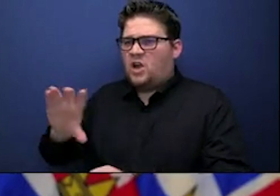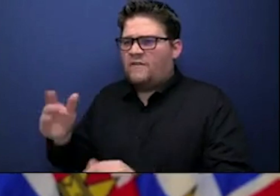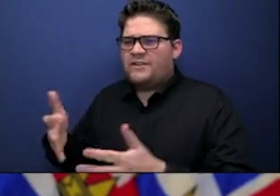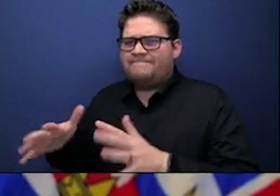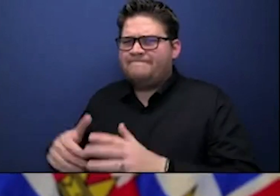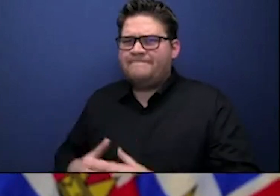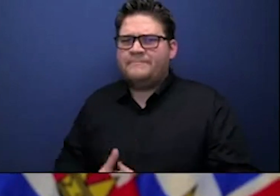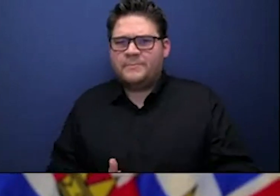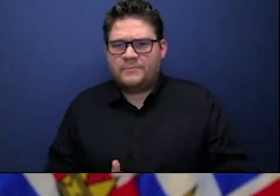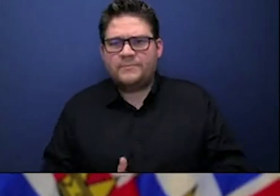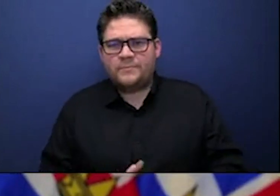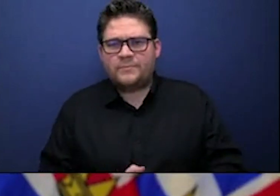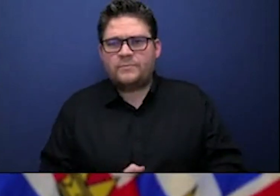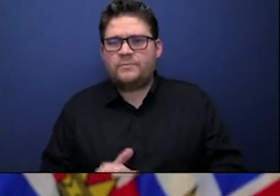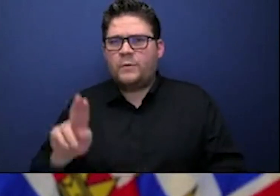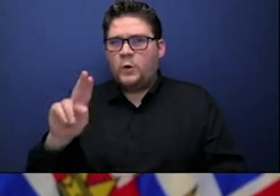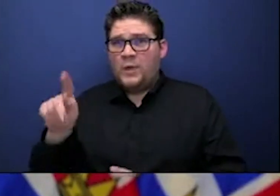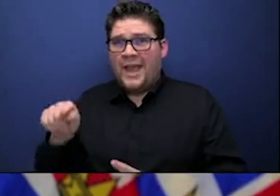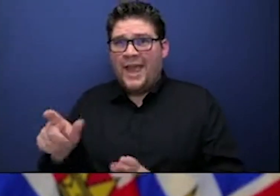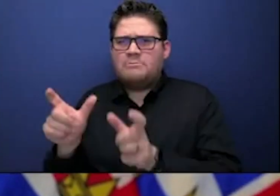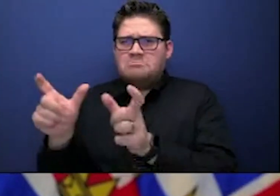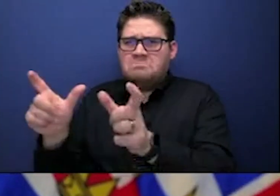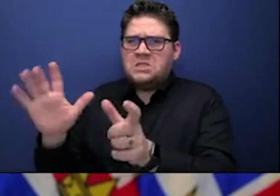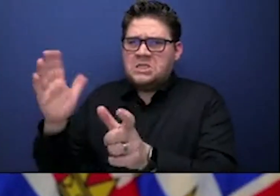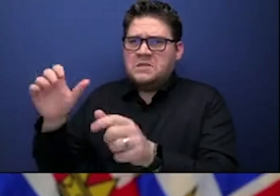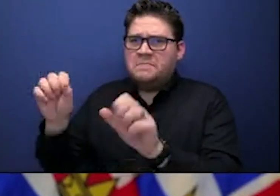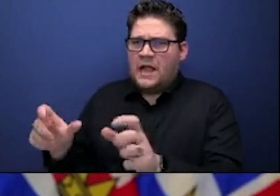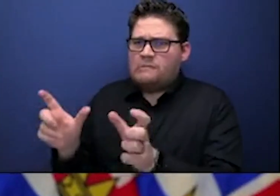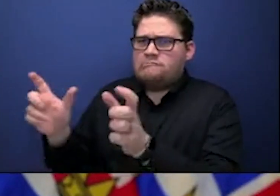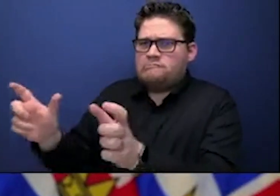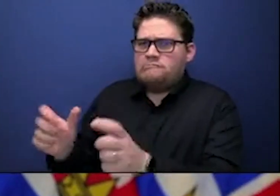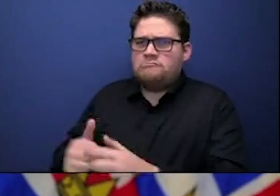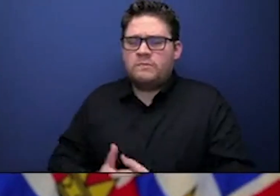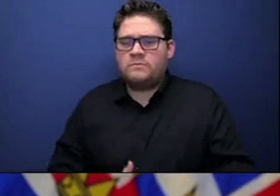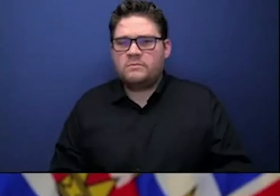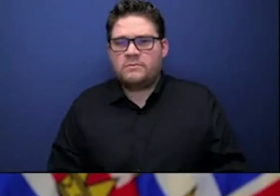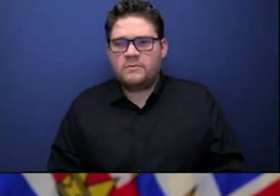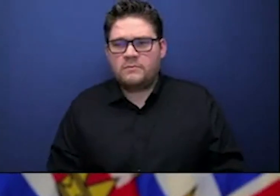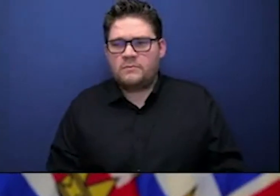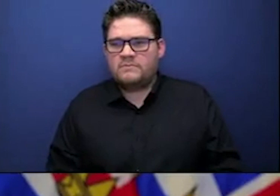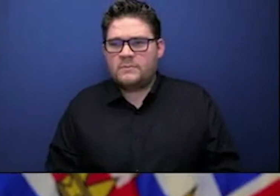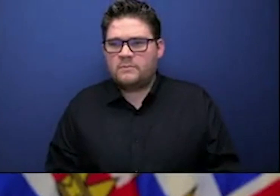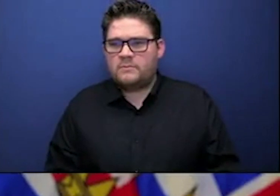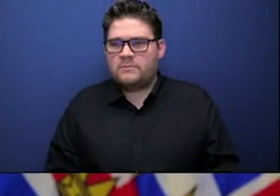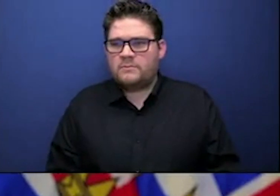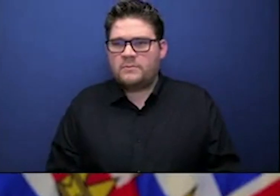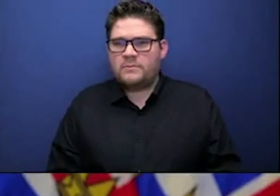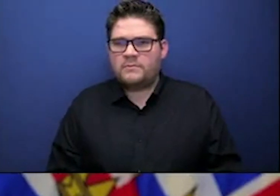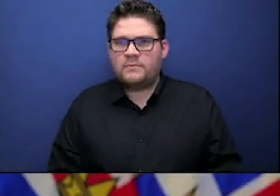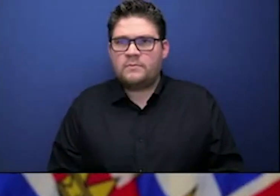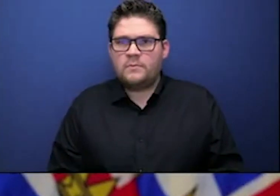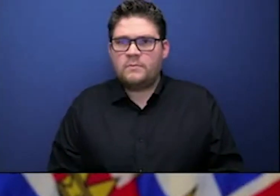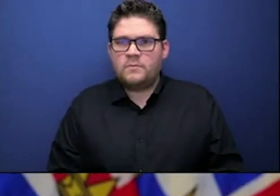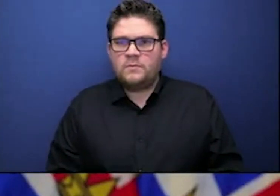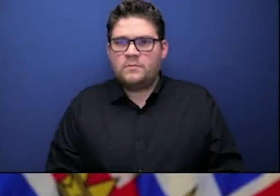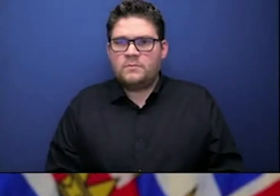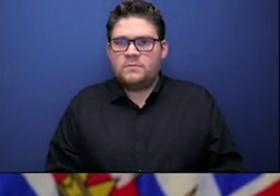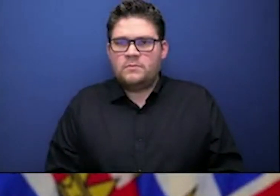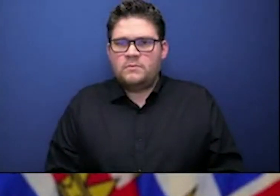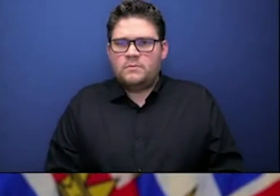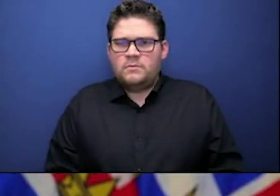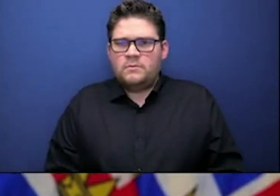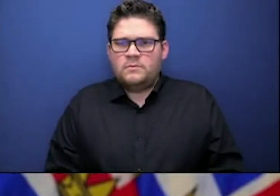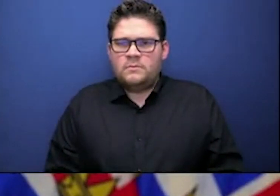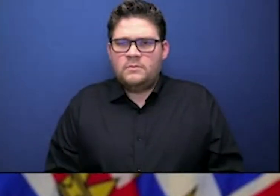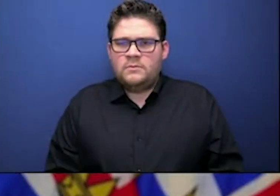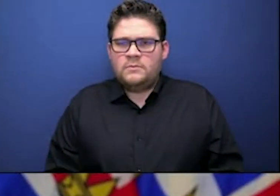carefully. Which goes back to the whole thinking that we have right now. Is that we need to understand